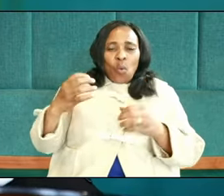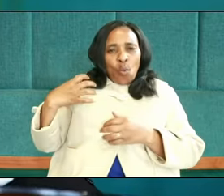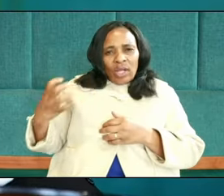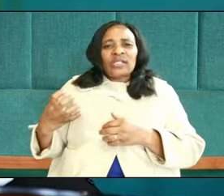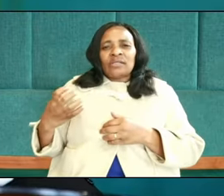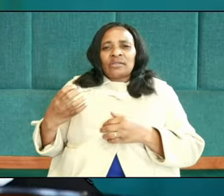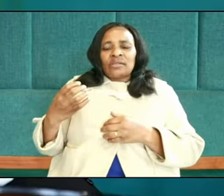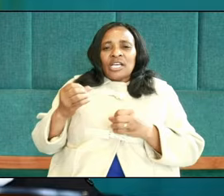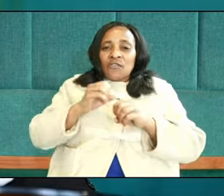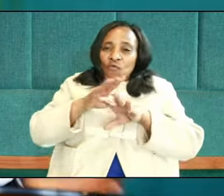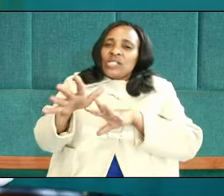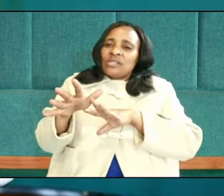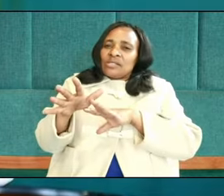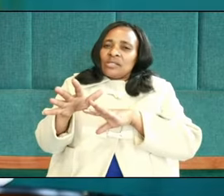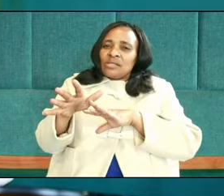Affluence?